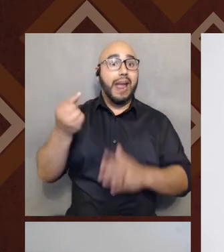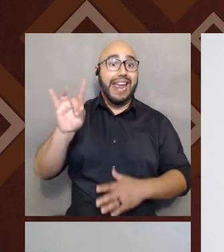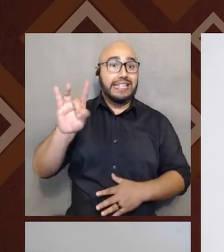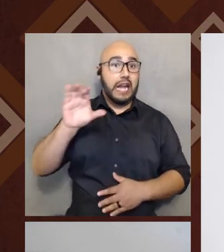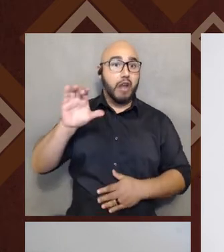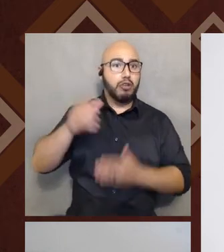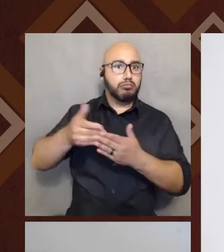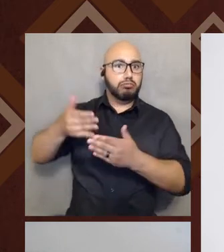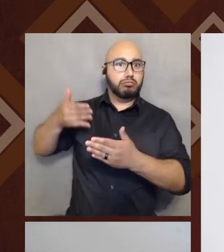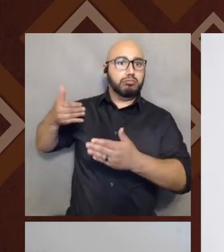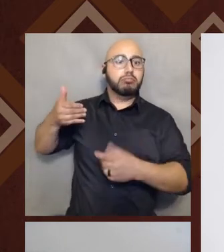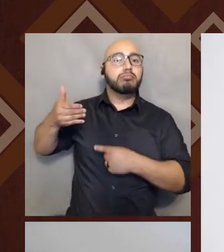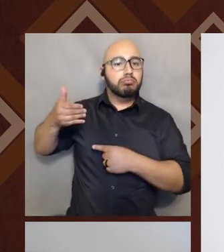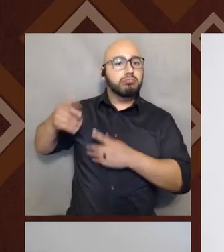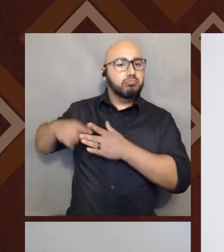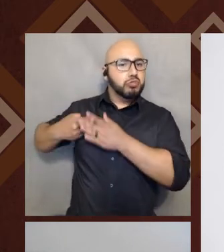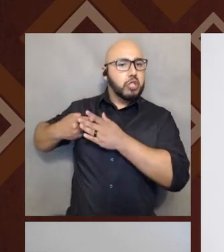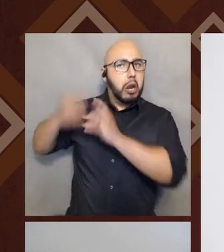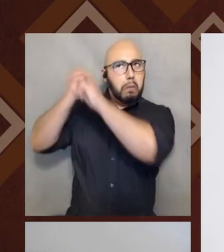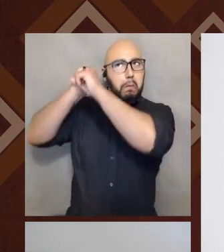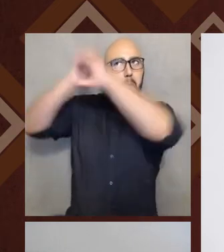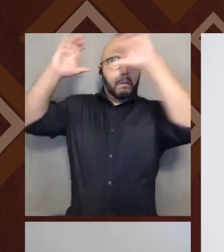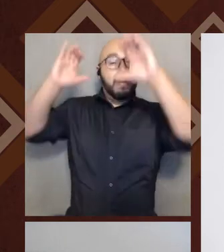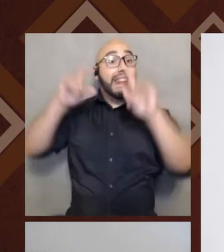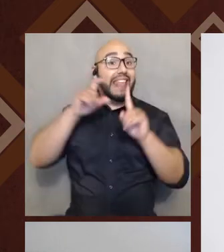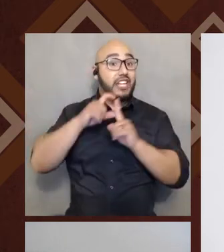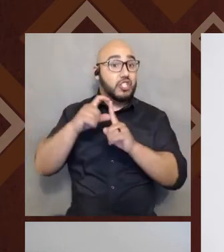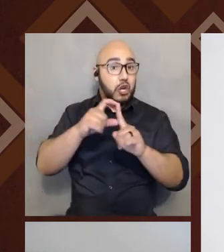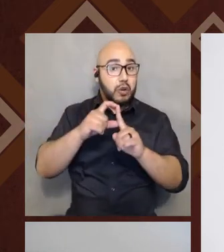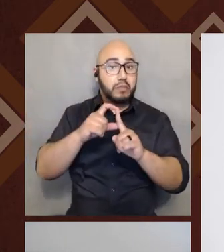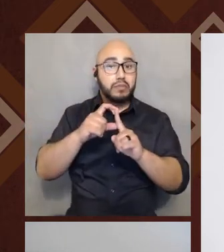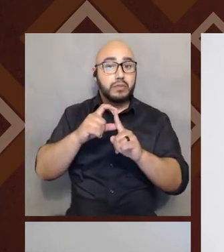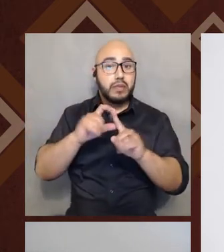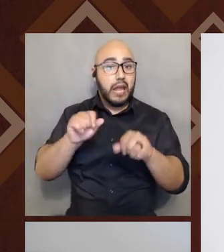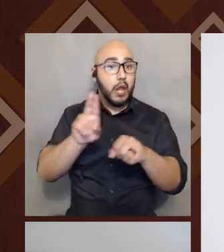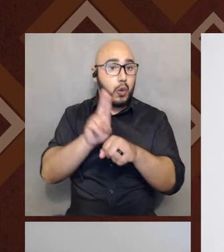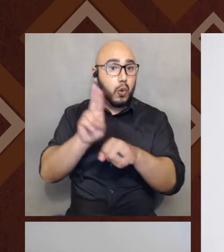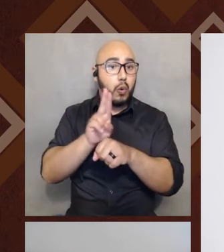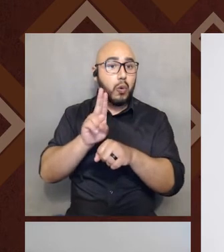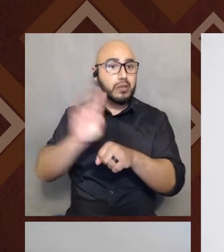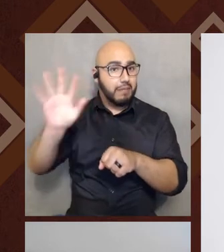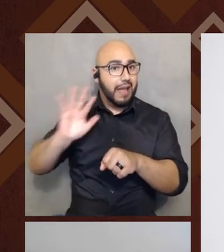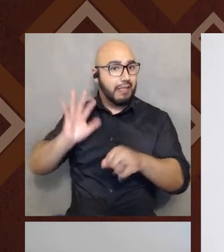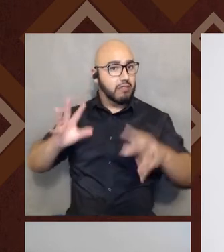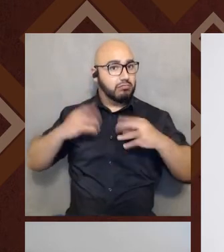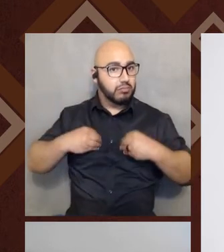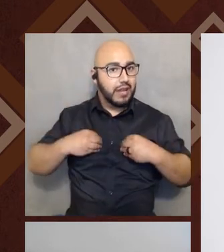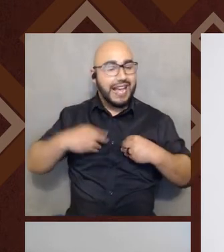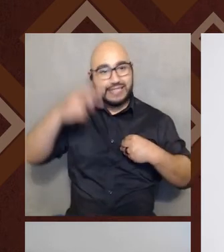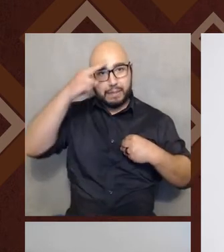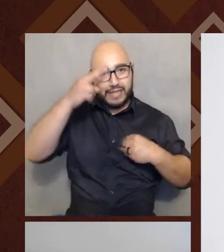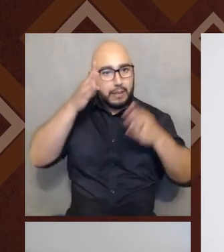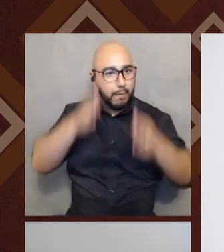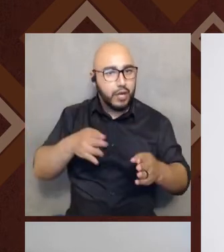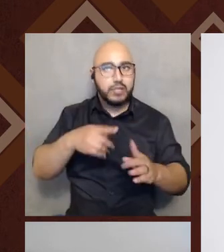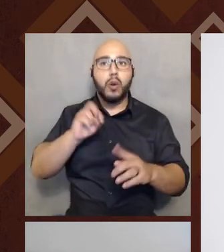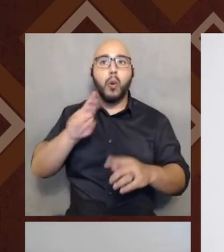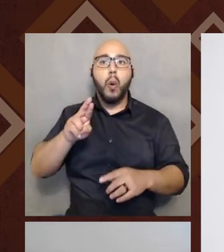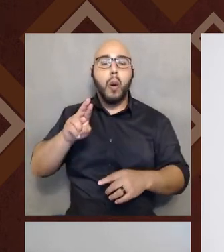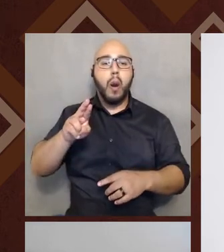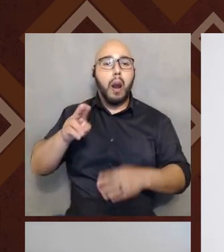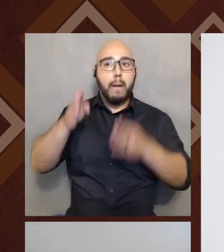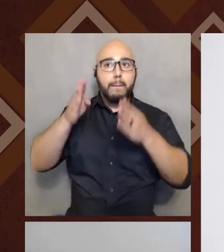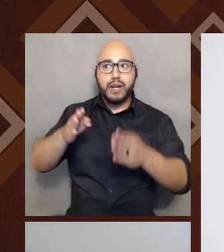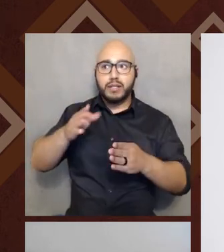um, to understand that, you know, the terms that you could, you could use as a Mexican person or a person of Mexican descent